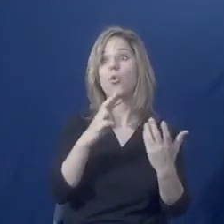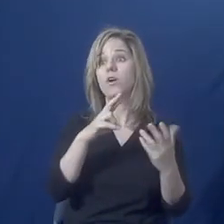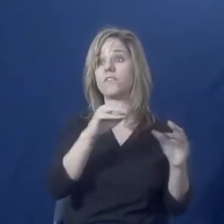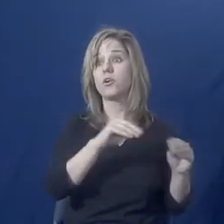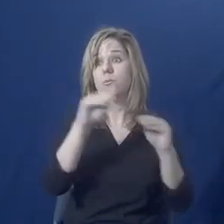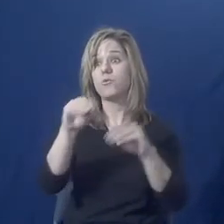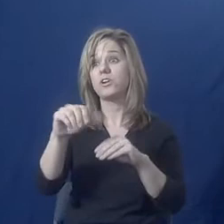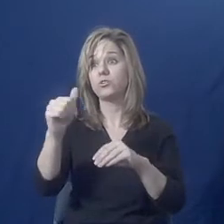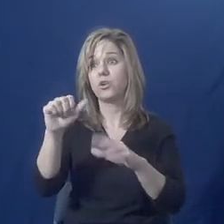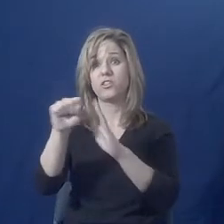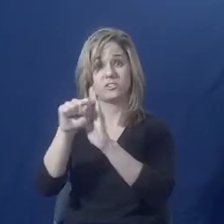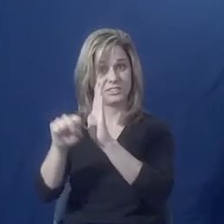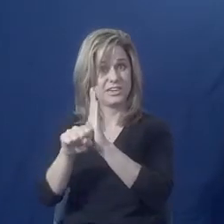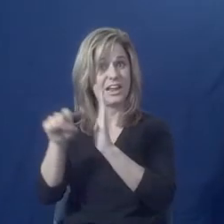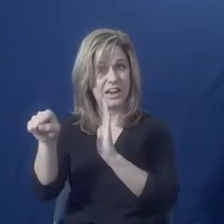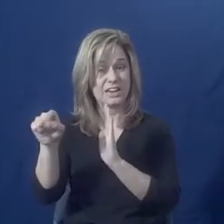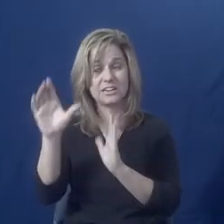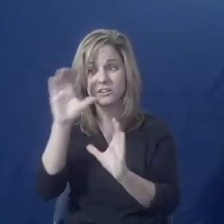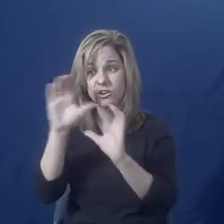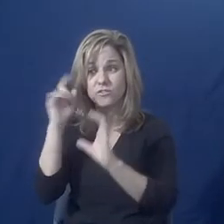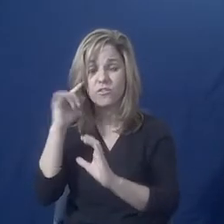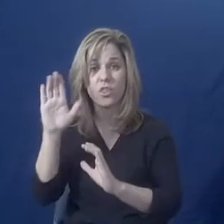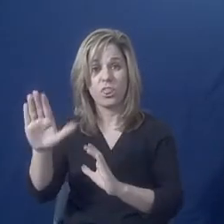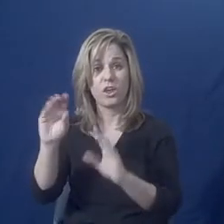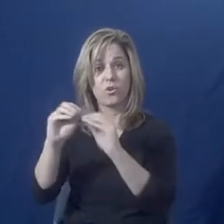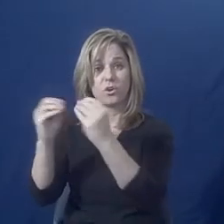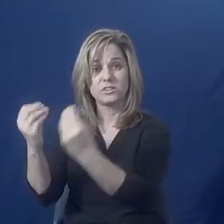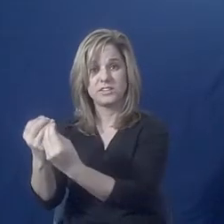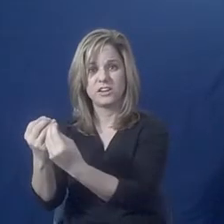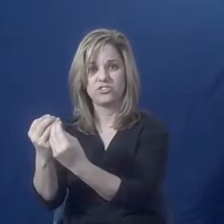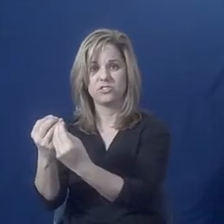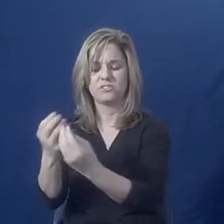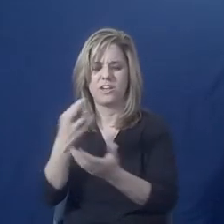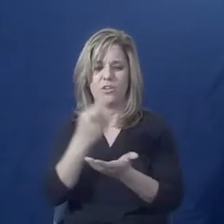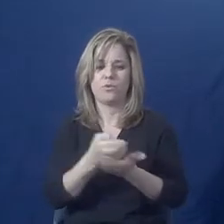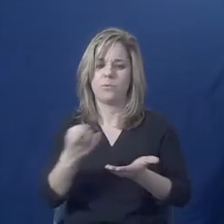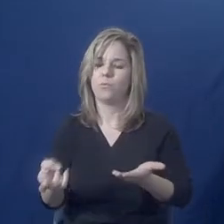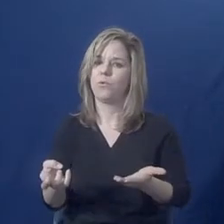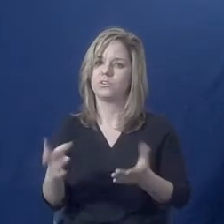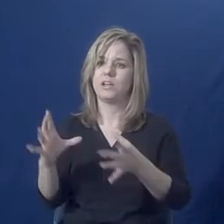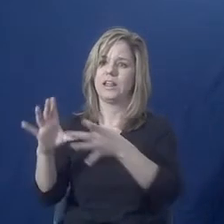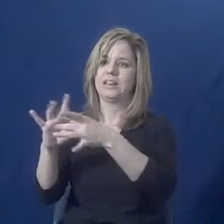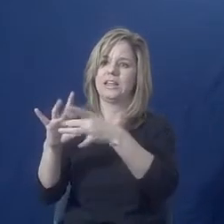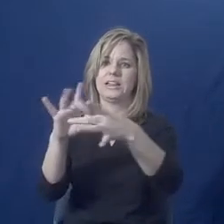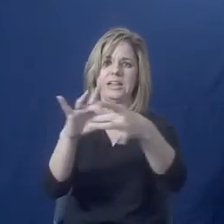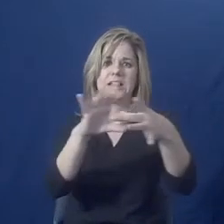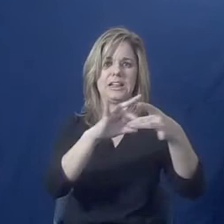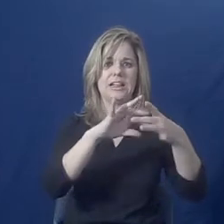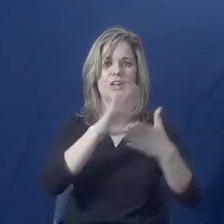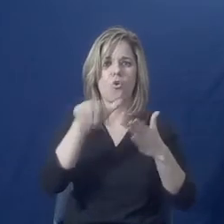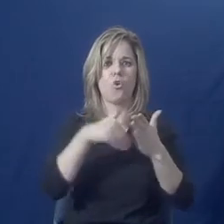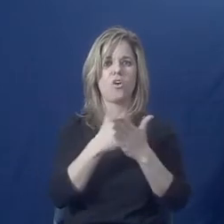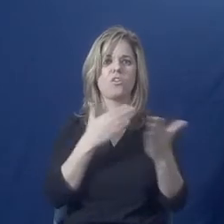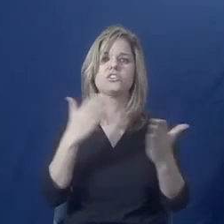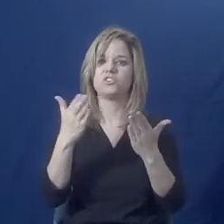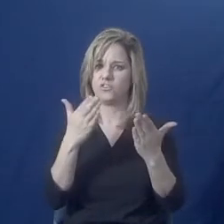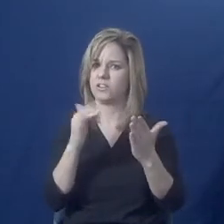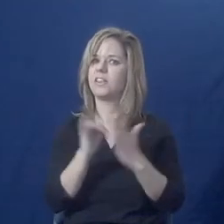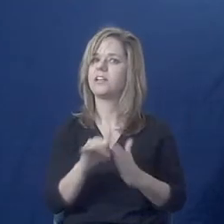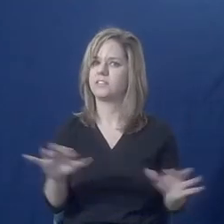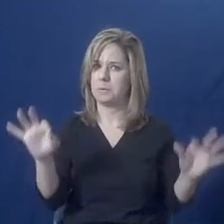going to be a really important part of linking all services that an individual with disabilities may require or may need